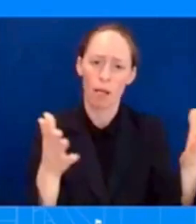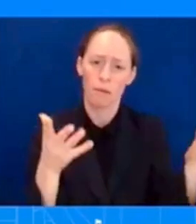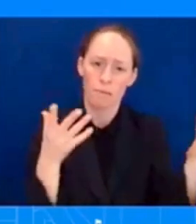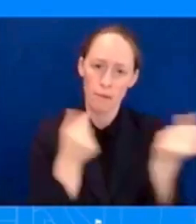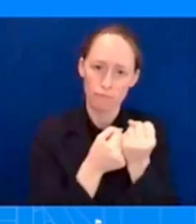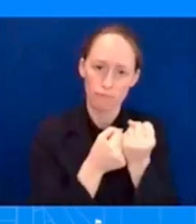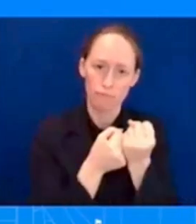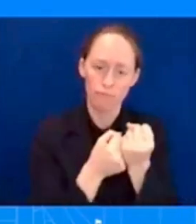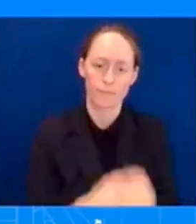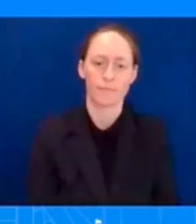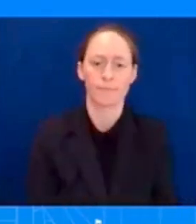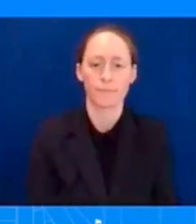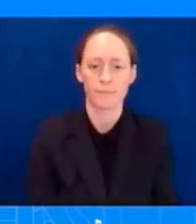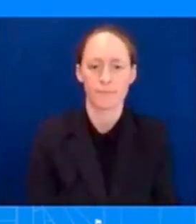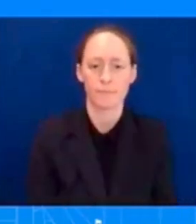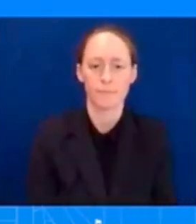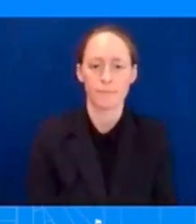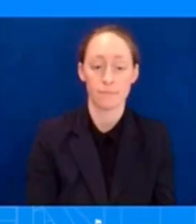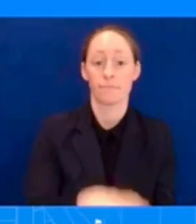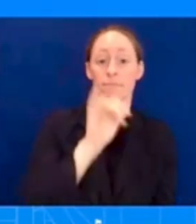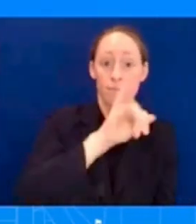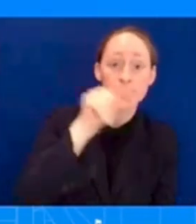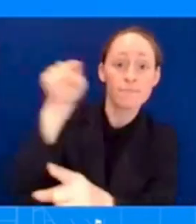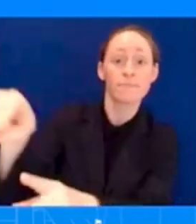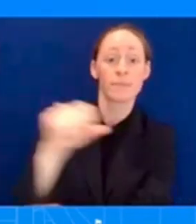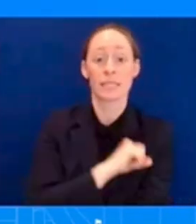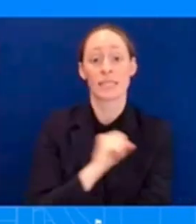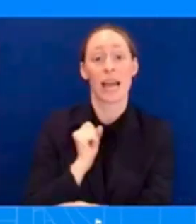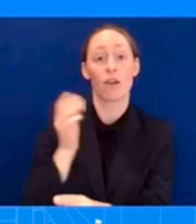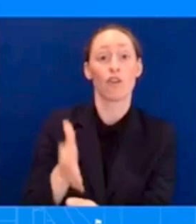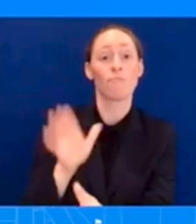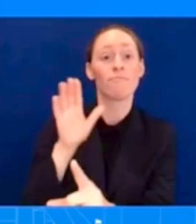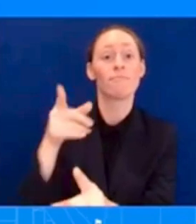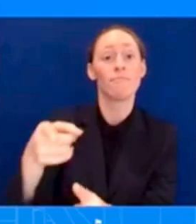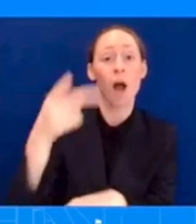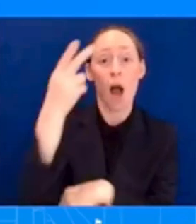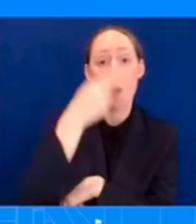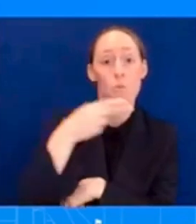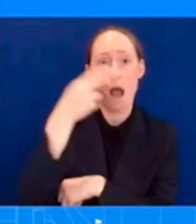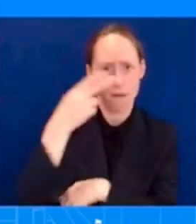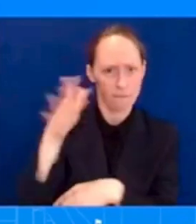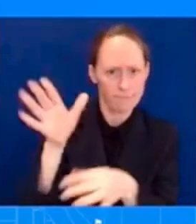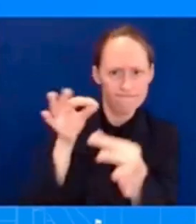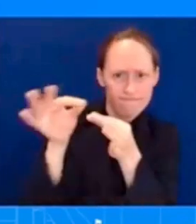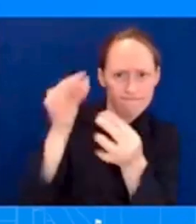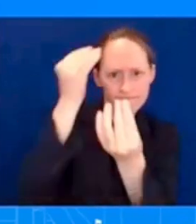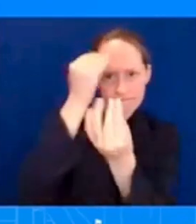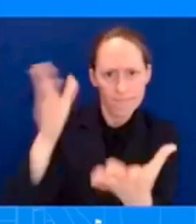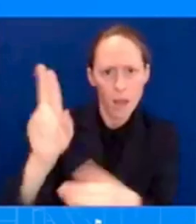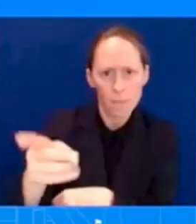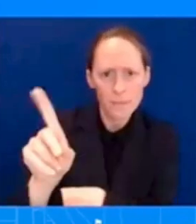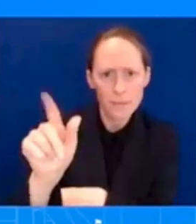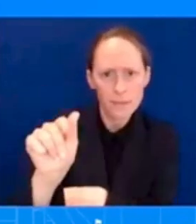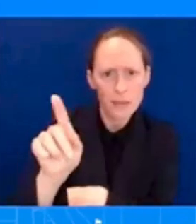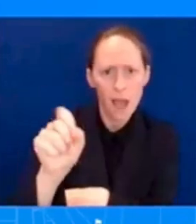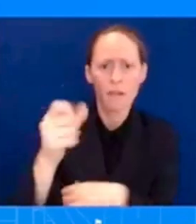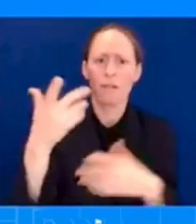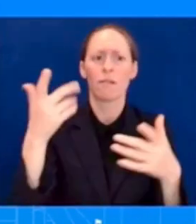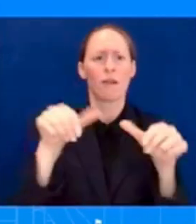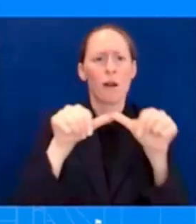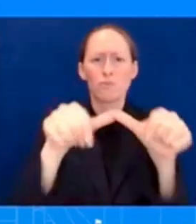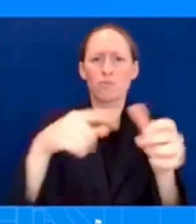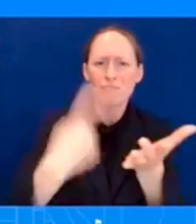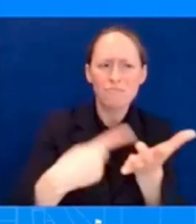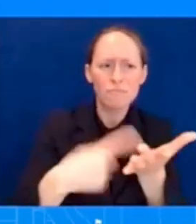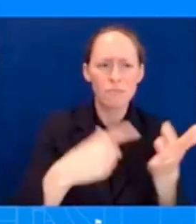the president has had a comprehensive discussion about the remaining challenges the need to prioritize the safety and health of residents who